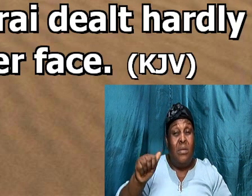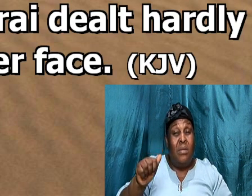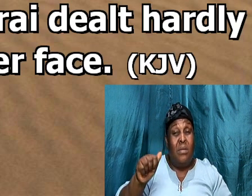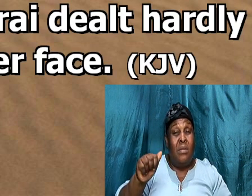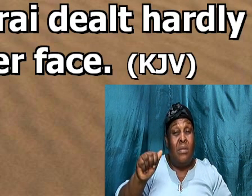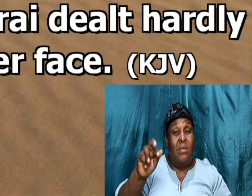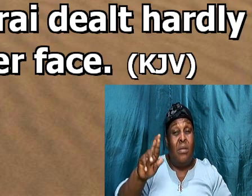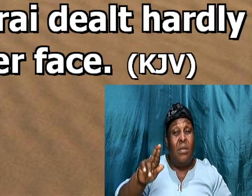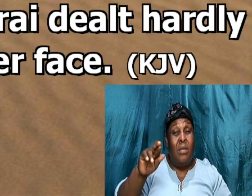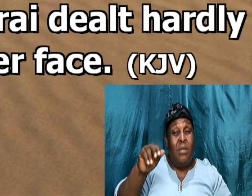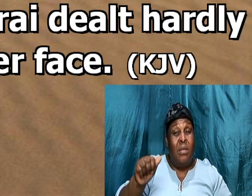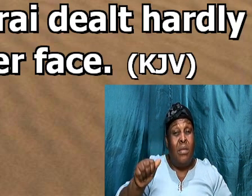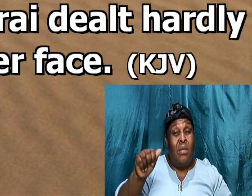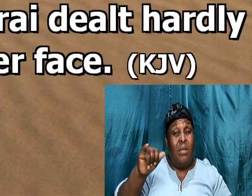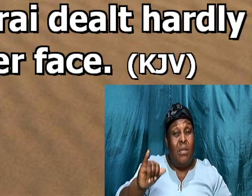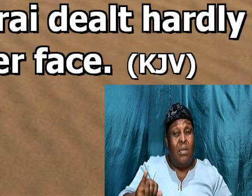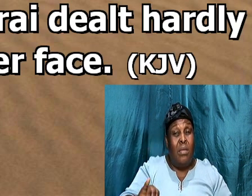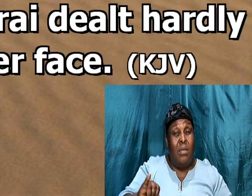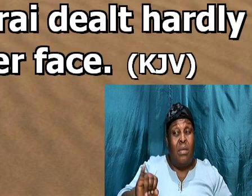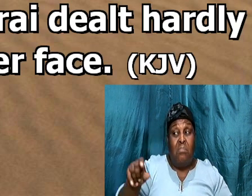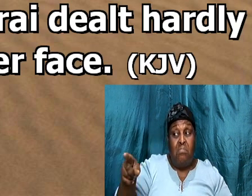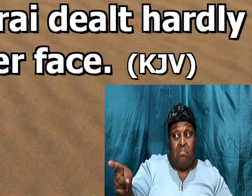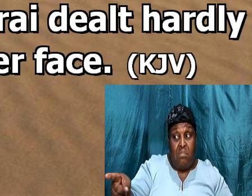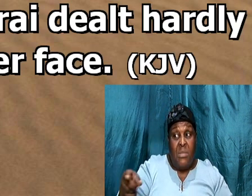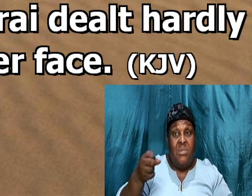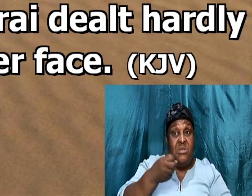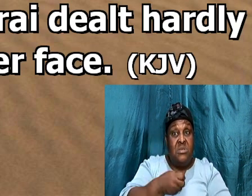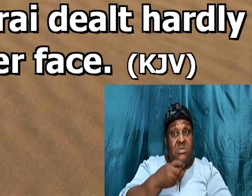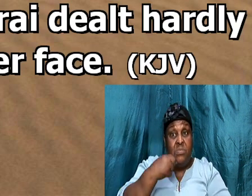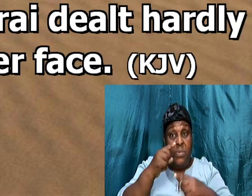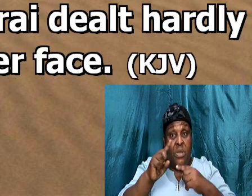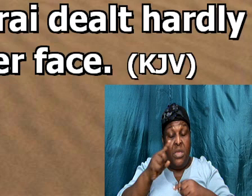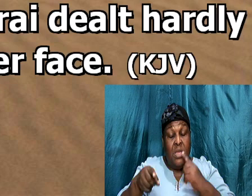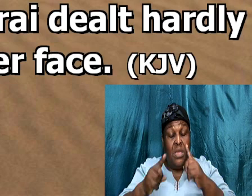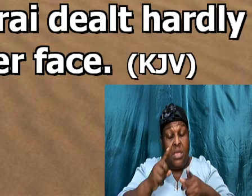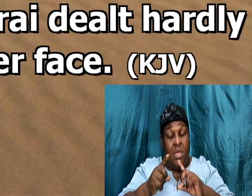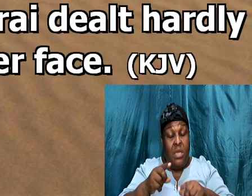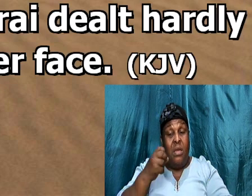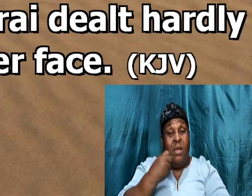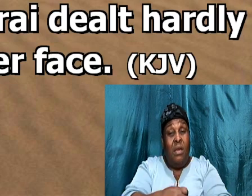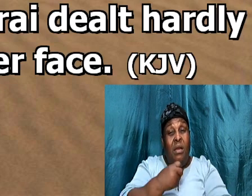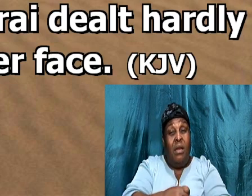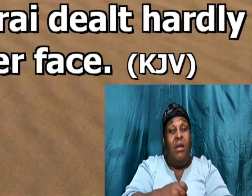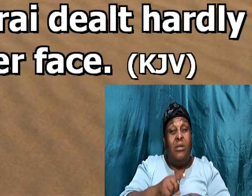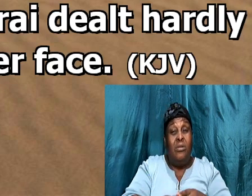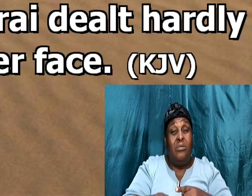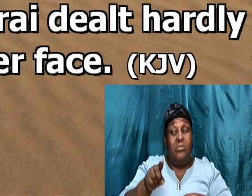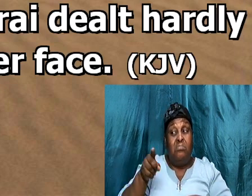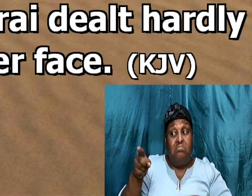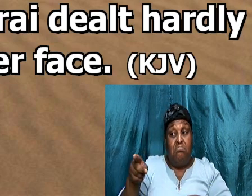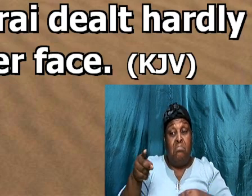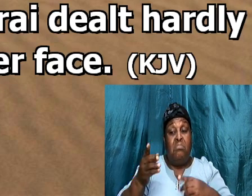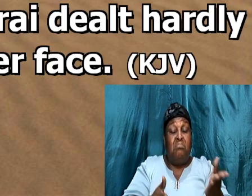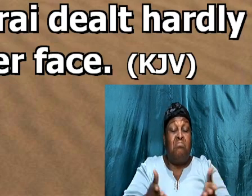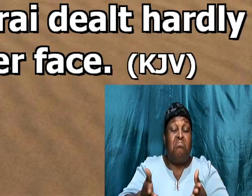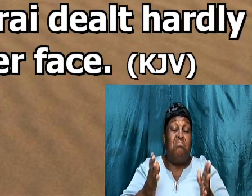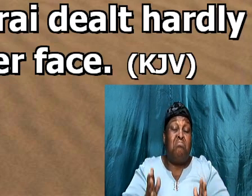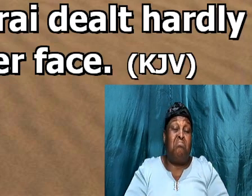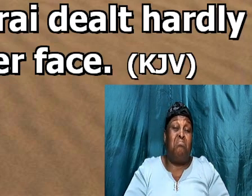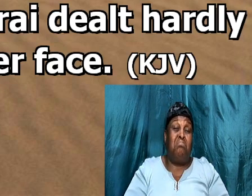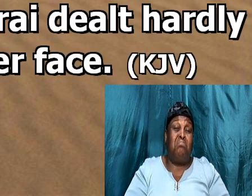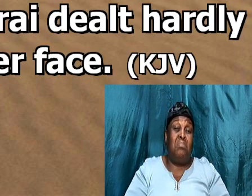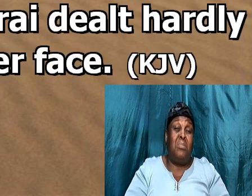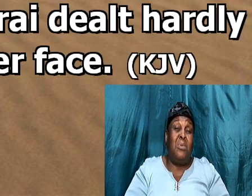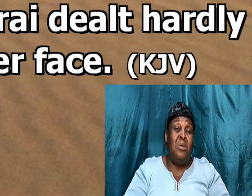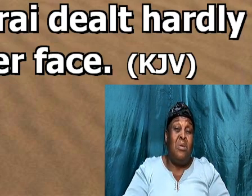from her face. Sarah was so hungry, that when she